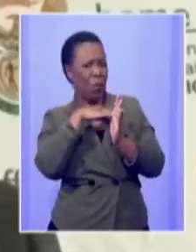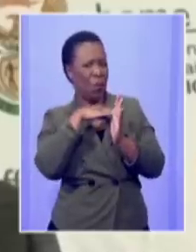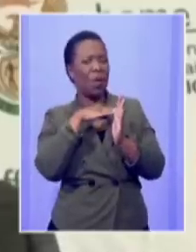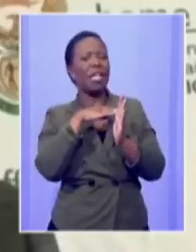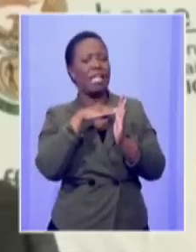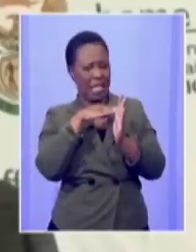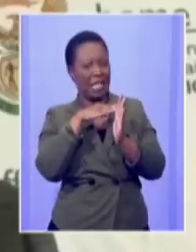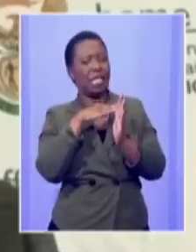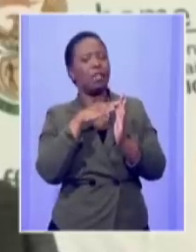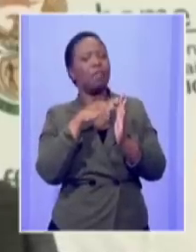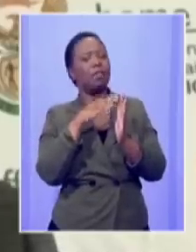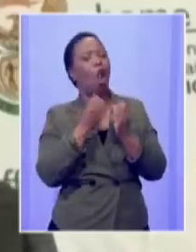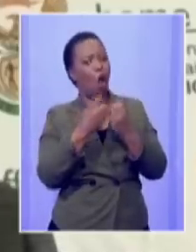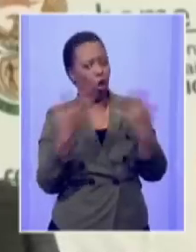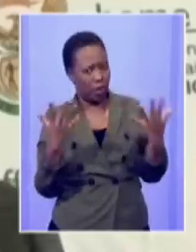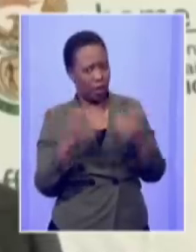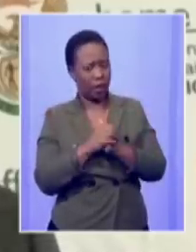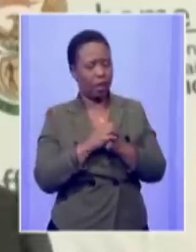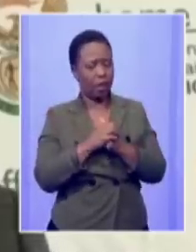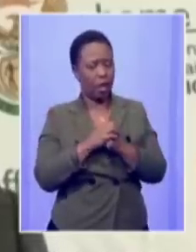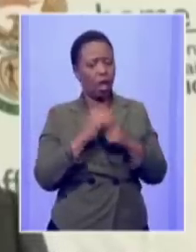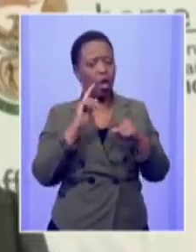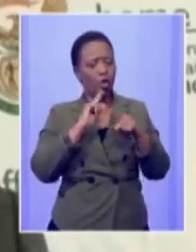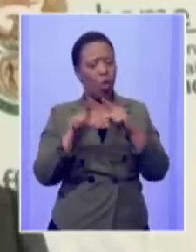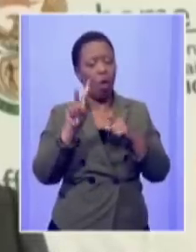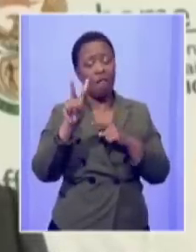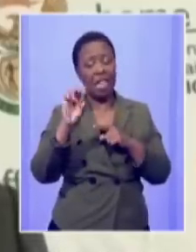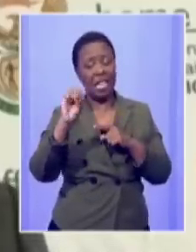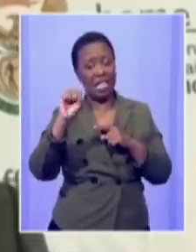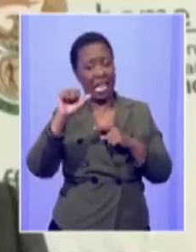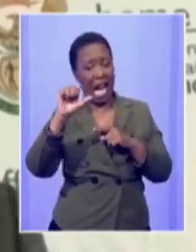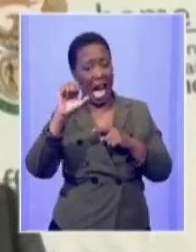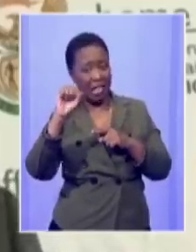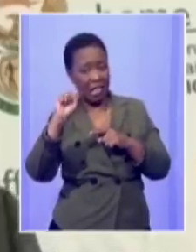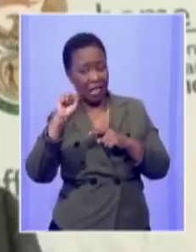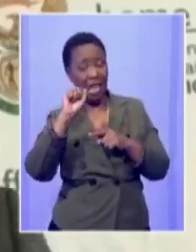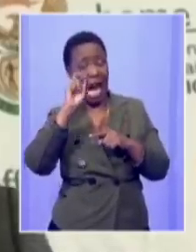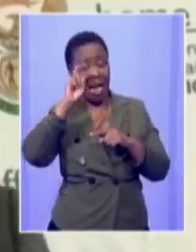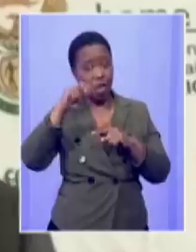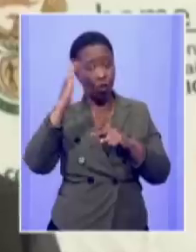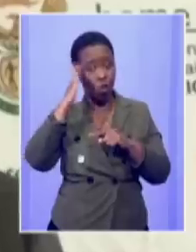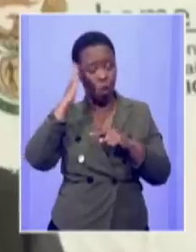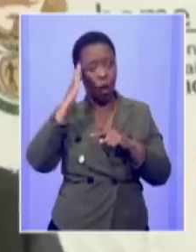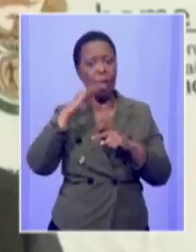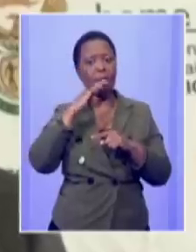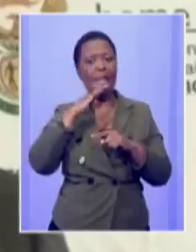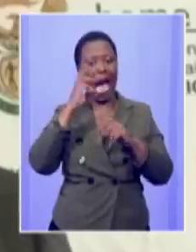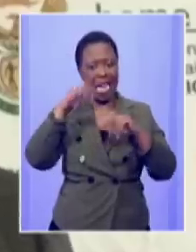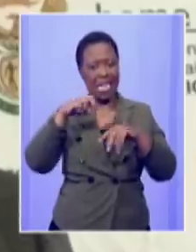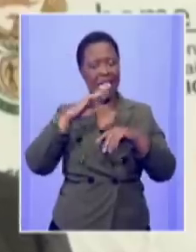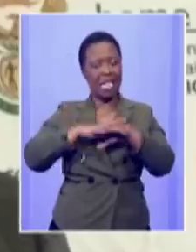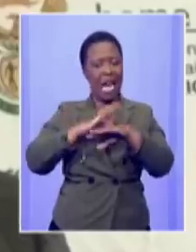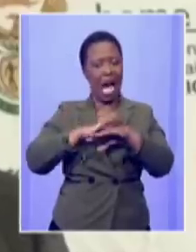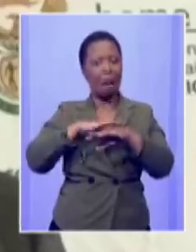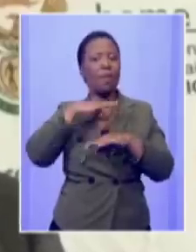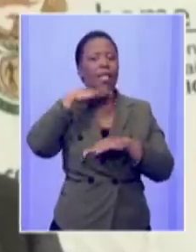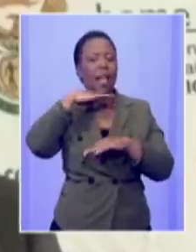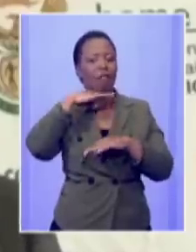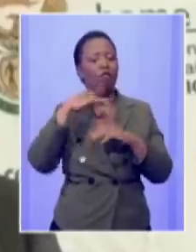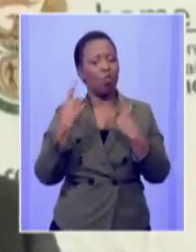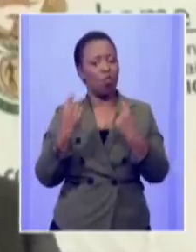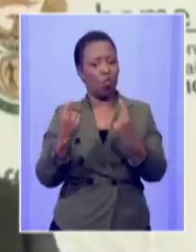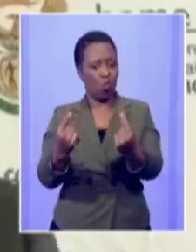calculate zimbabweans who came here via visas i need time to to do that but maybe just to explain to you